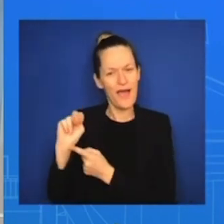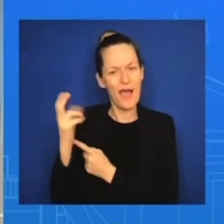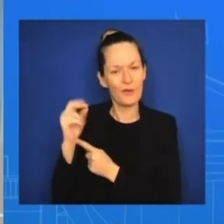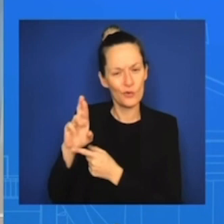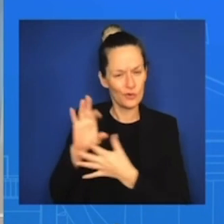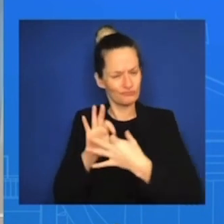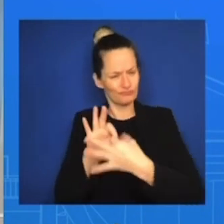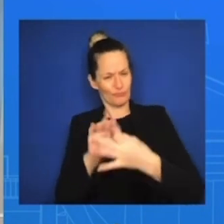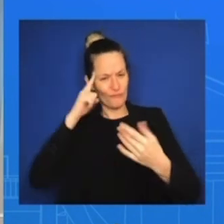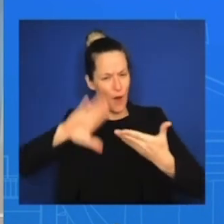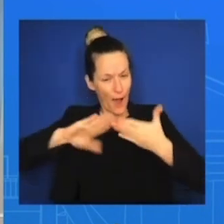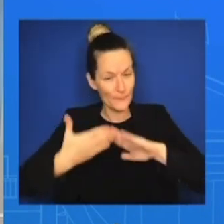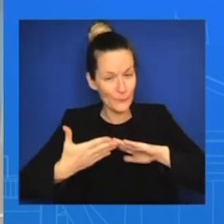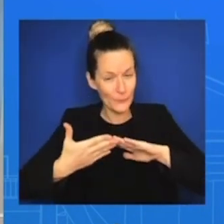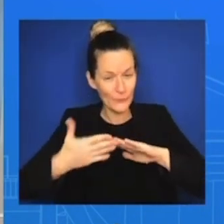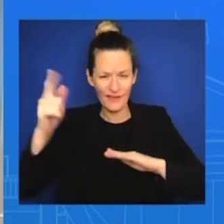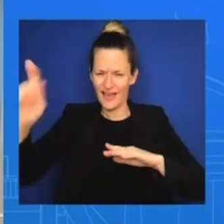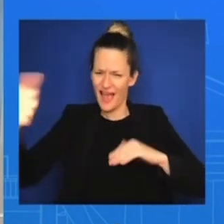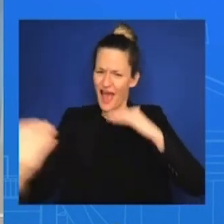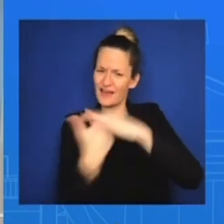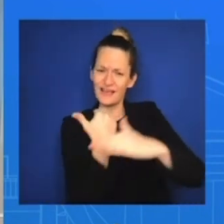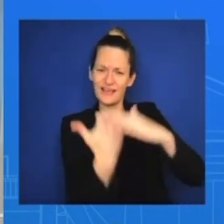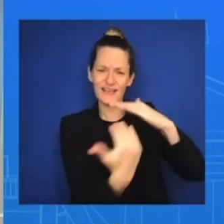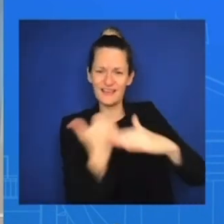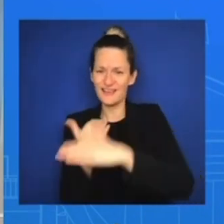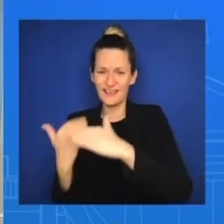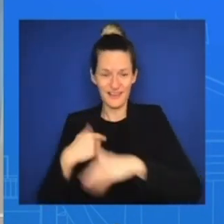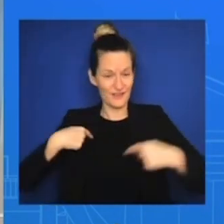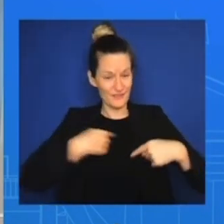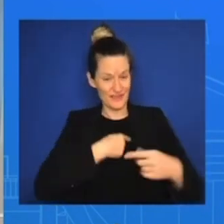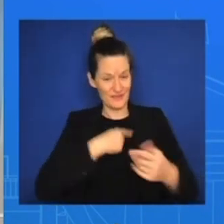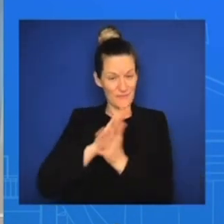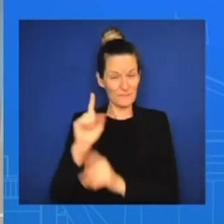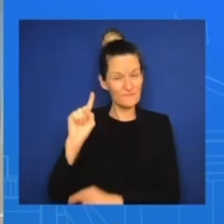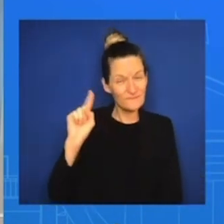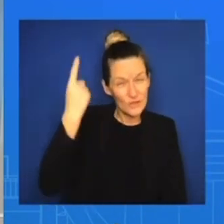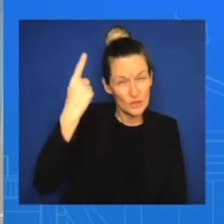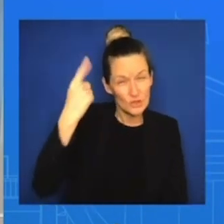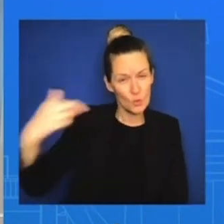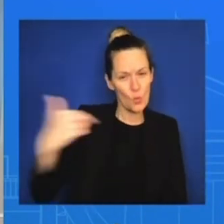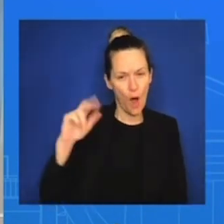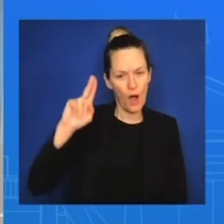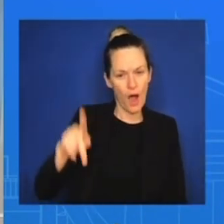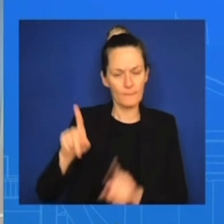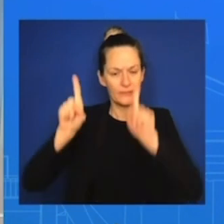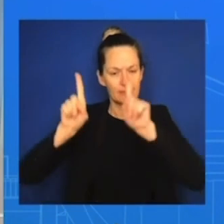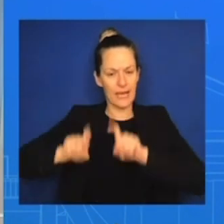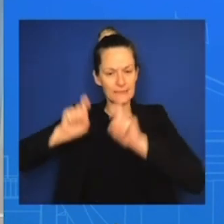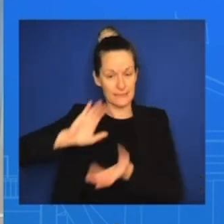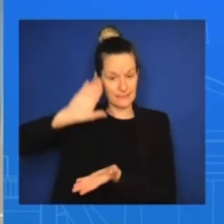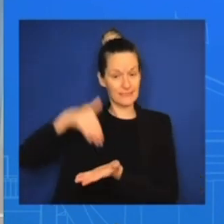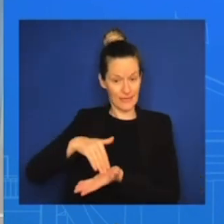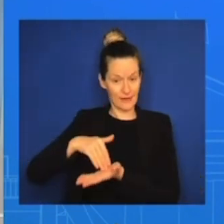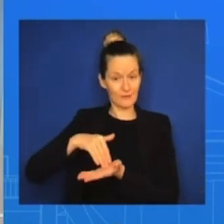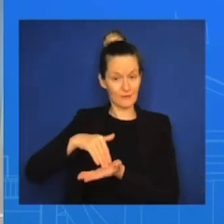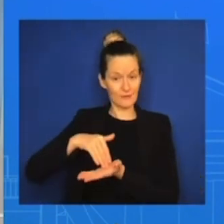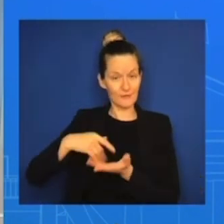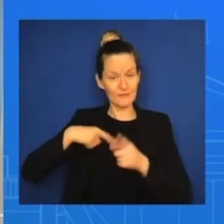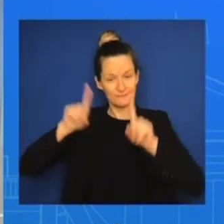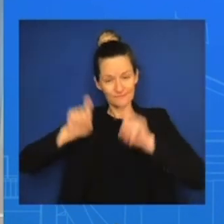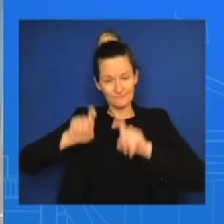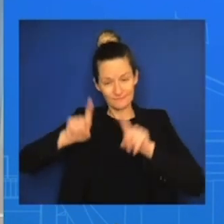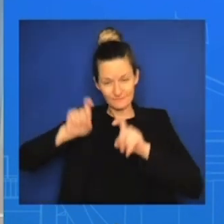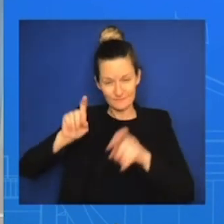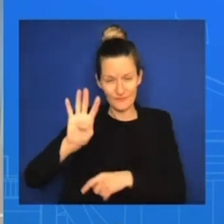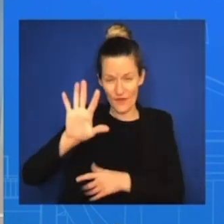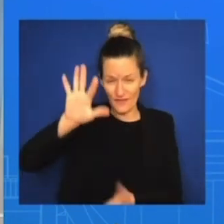believe. We performed more than 45,000 COVID tests. We got vaccines as quickly as we could get our hands